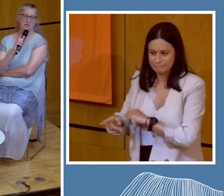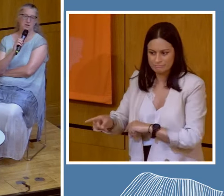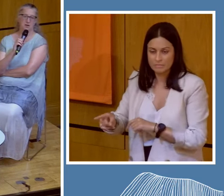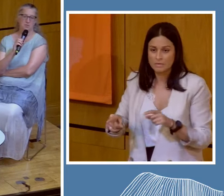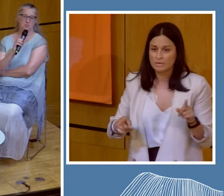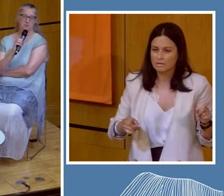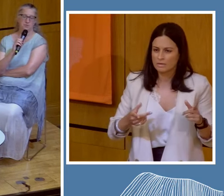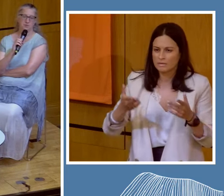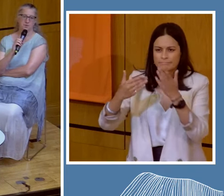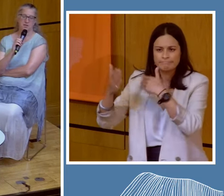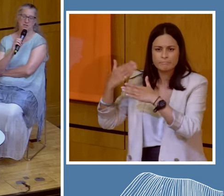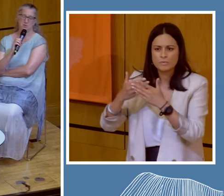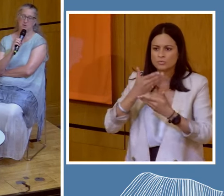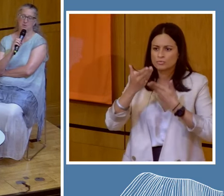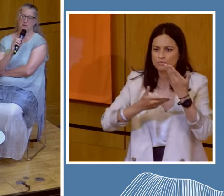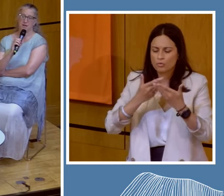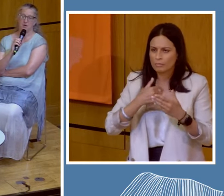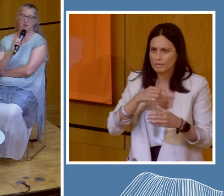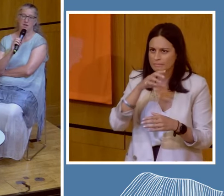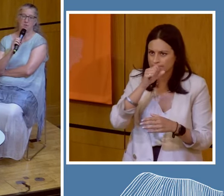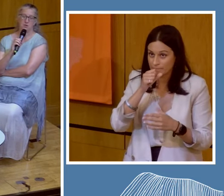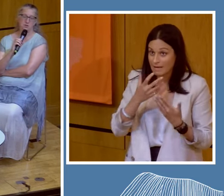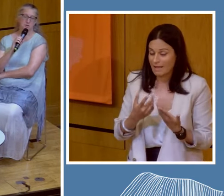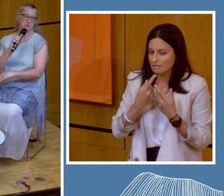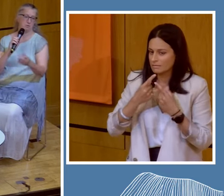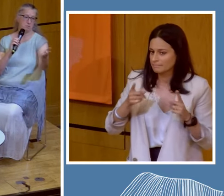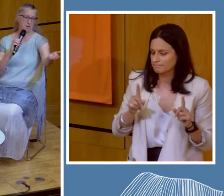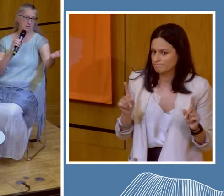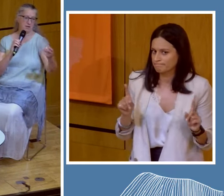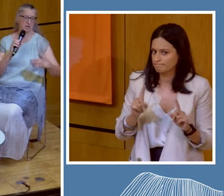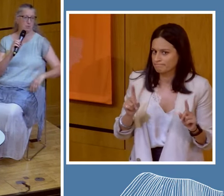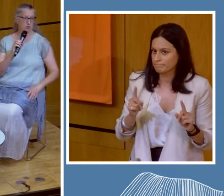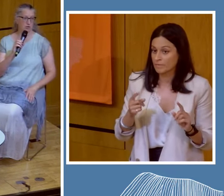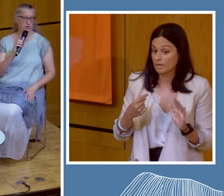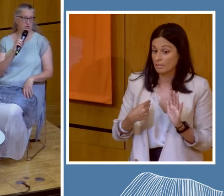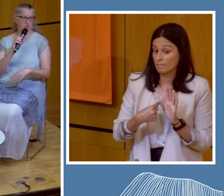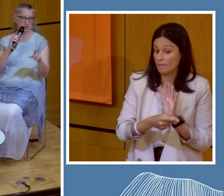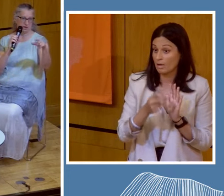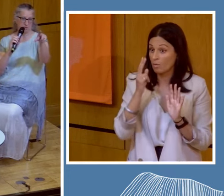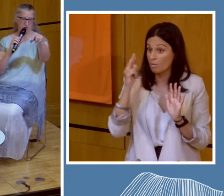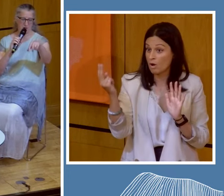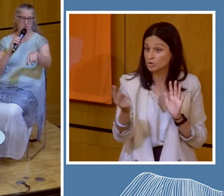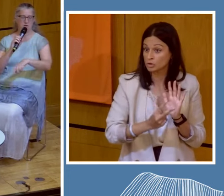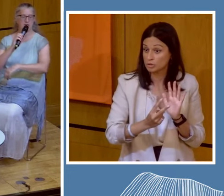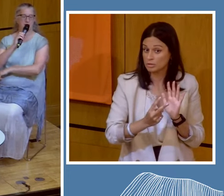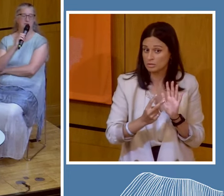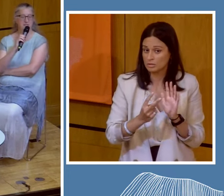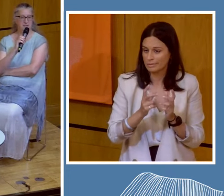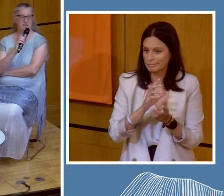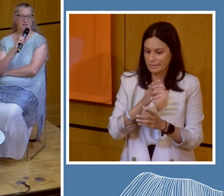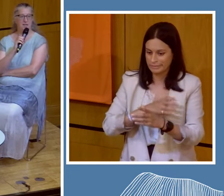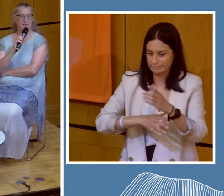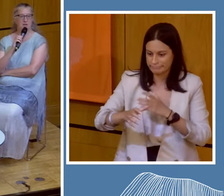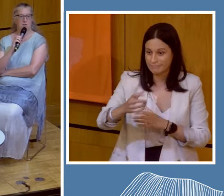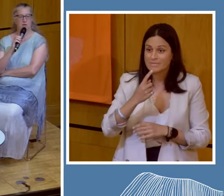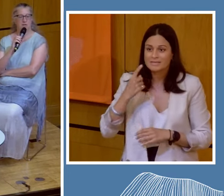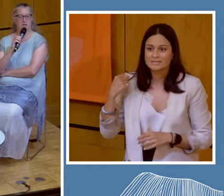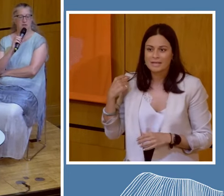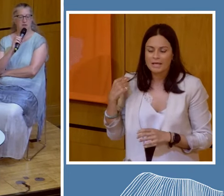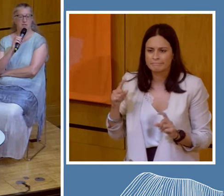a story earlier, but I didn't, but I will now, which was from a panel I watched where you are now yesterday,